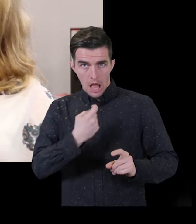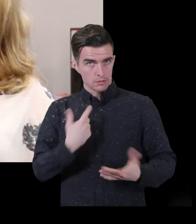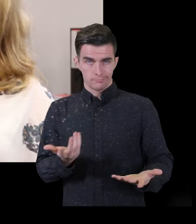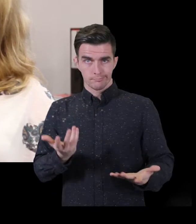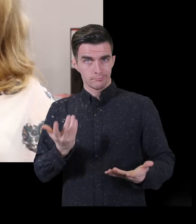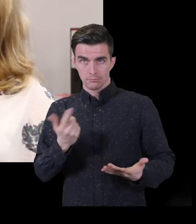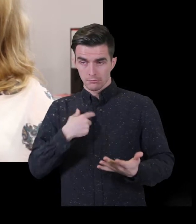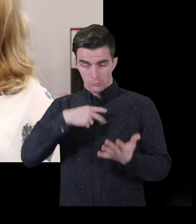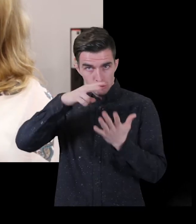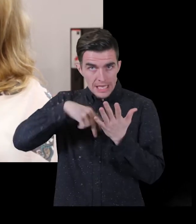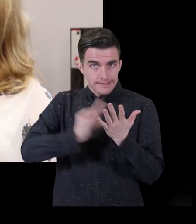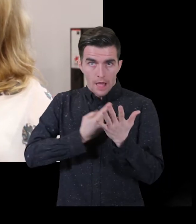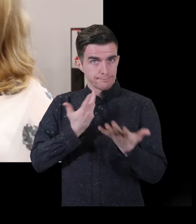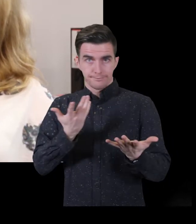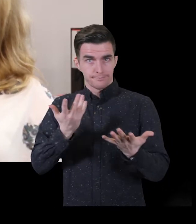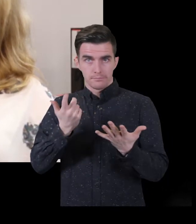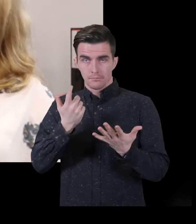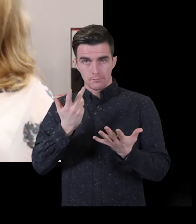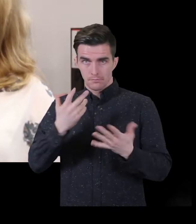and not being able to be independent,